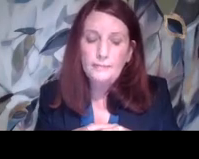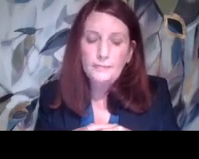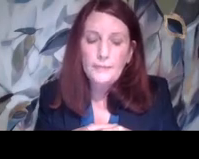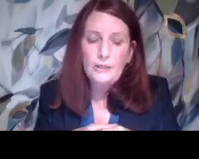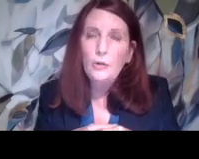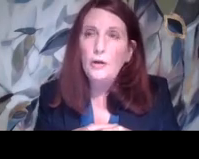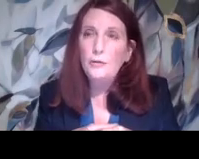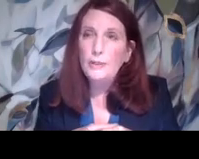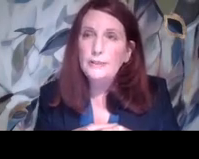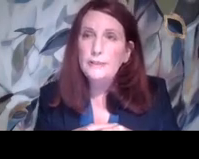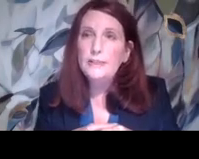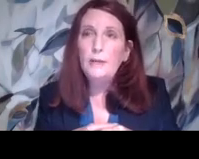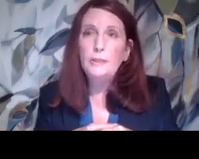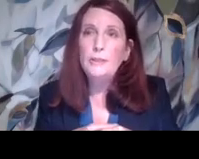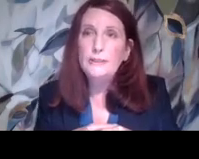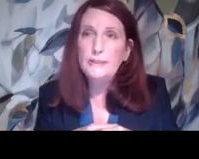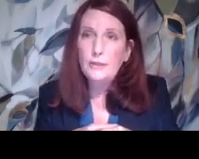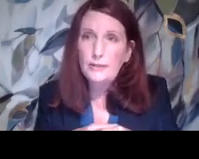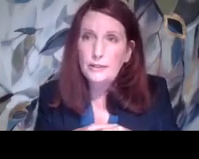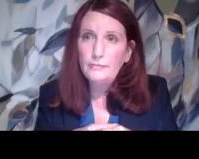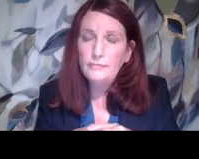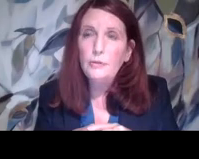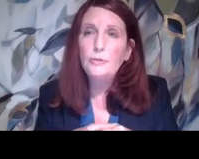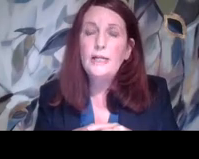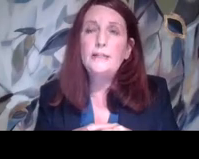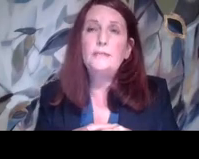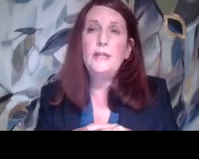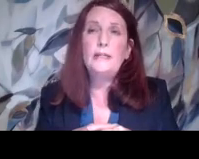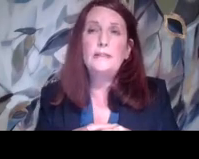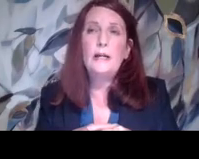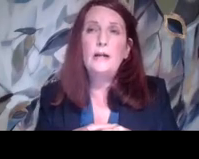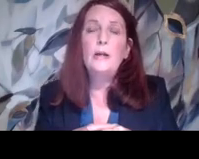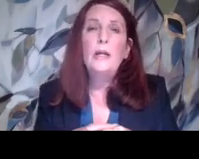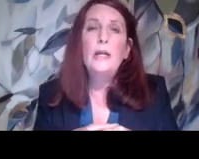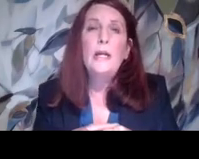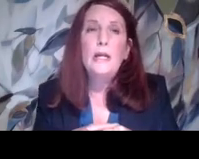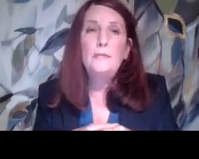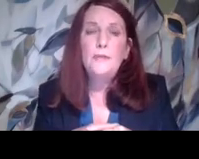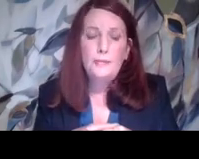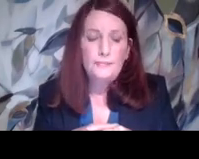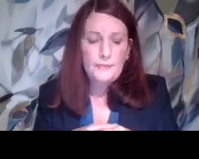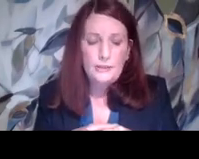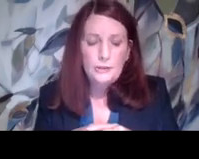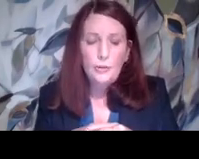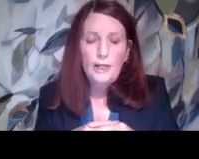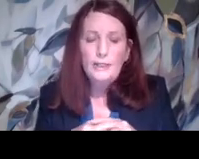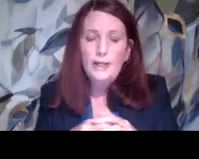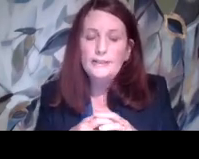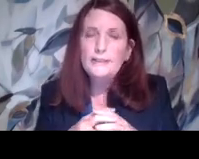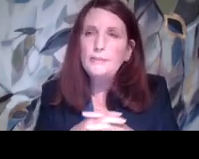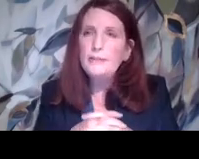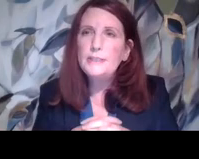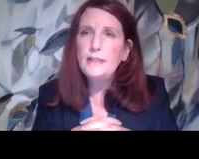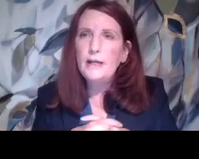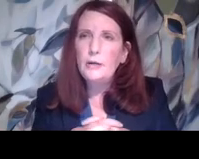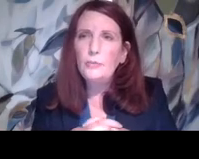um, you know, are there witnesses? How many witnesses are there? Those kinds of things. Uh, if, um, so anyway,